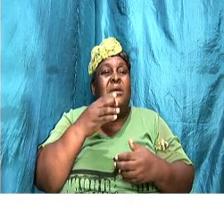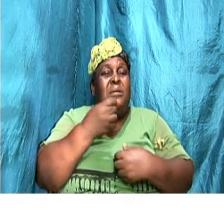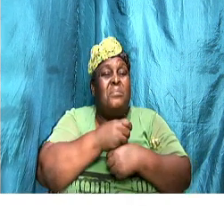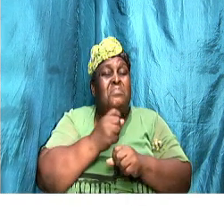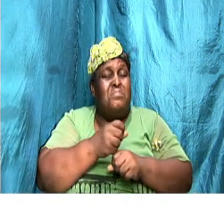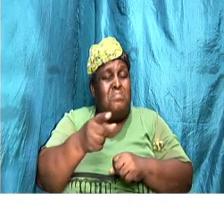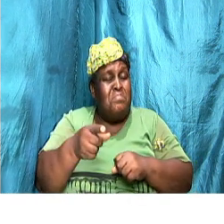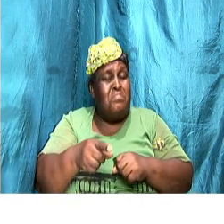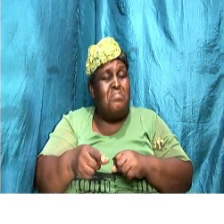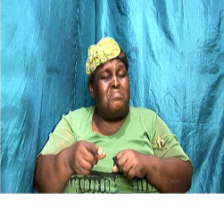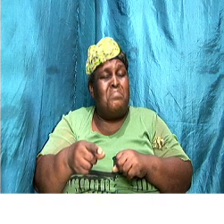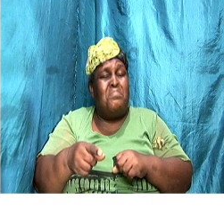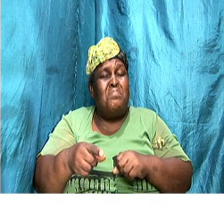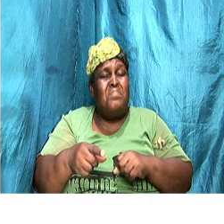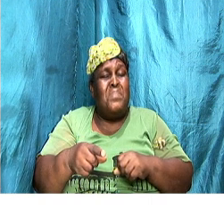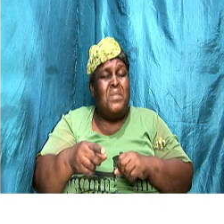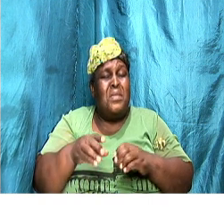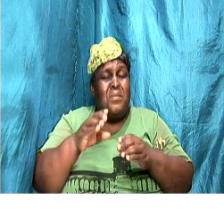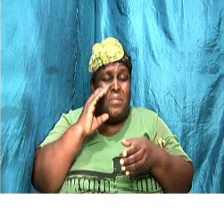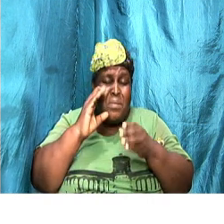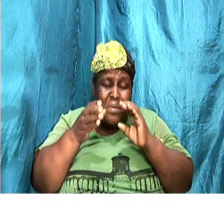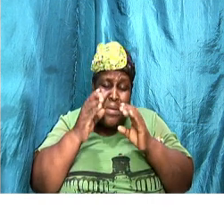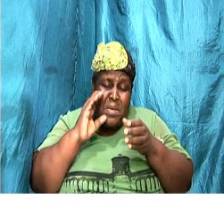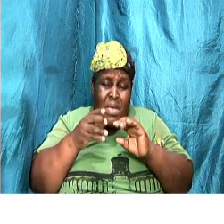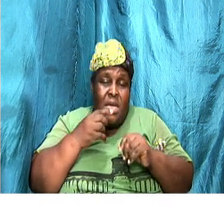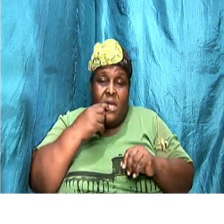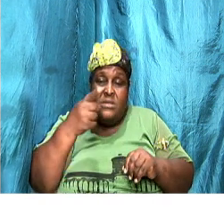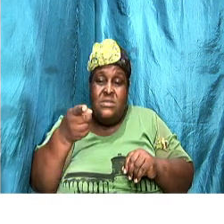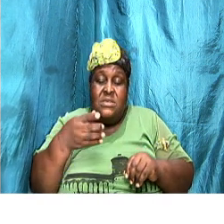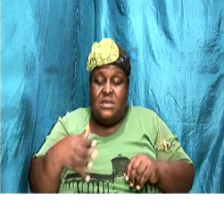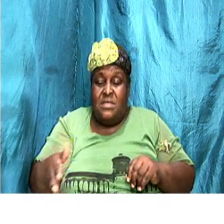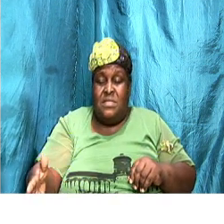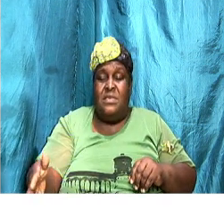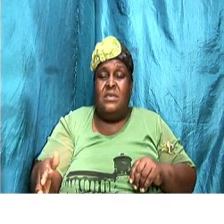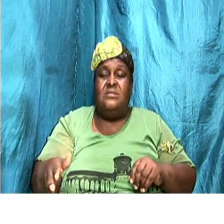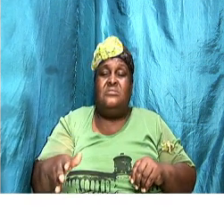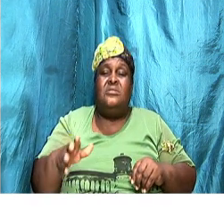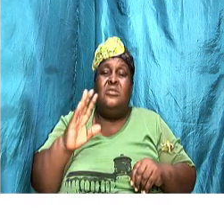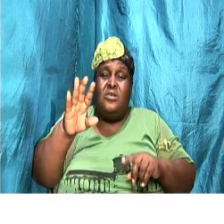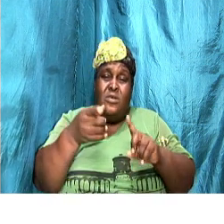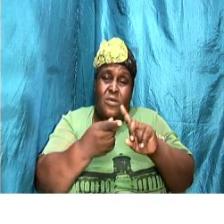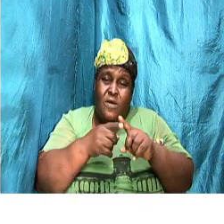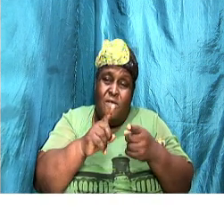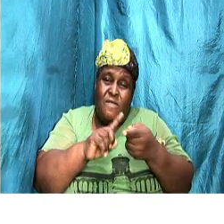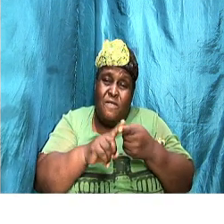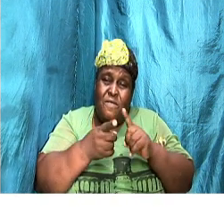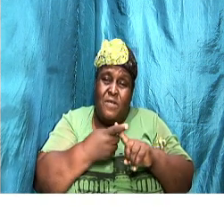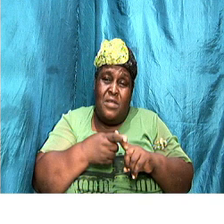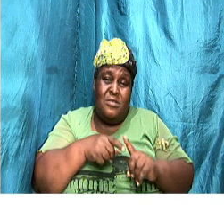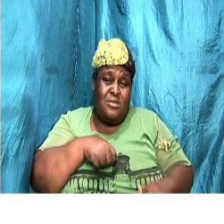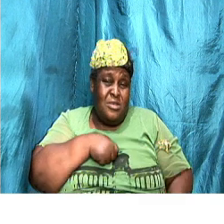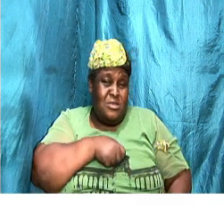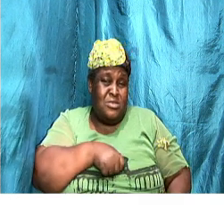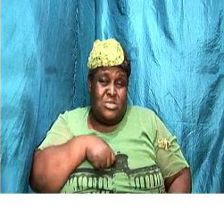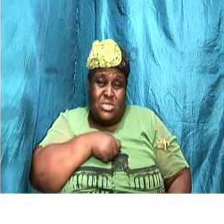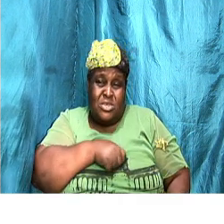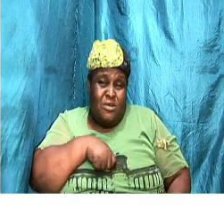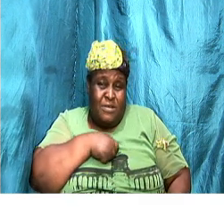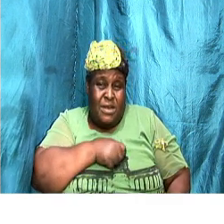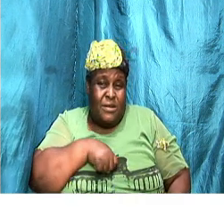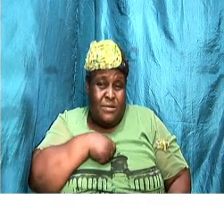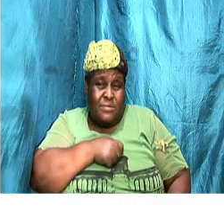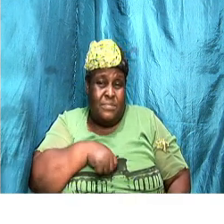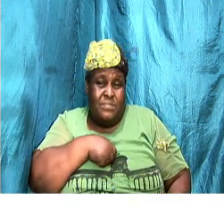and saying things he regrets. So, your partner, you know, is expressing themselves